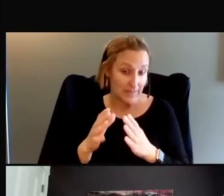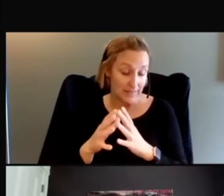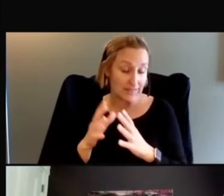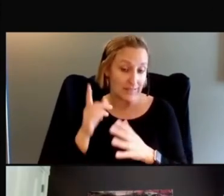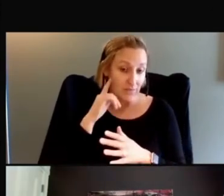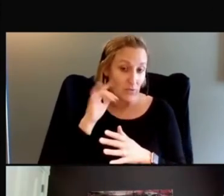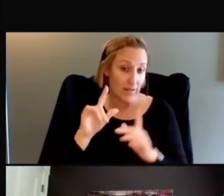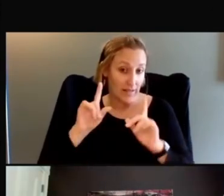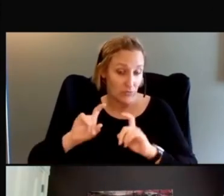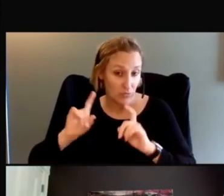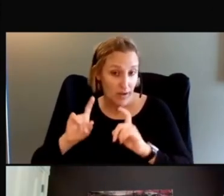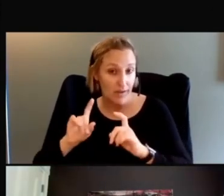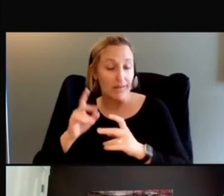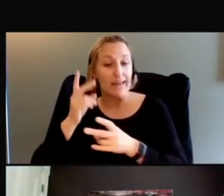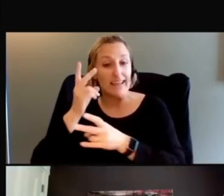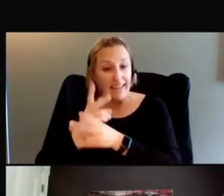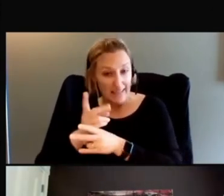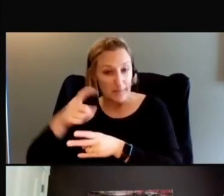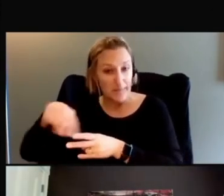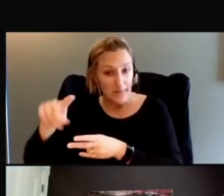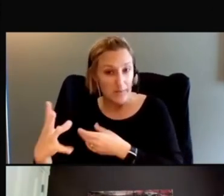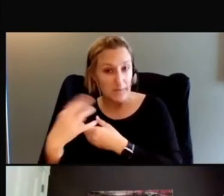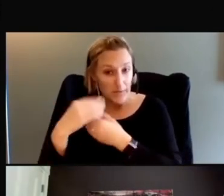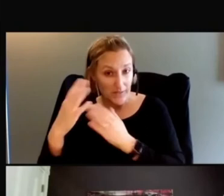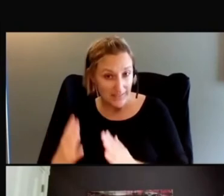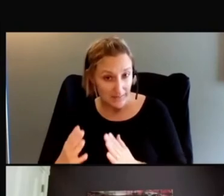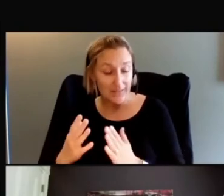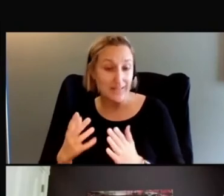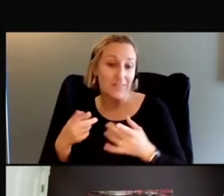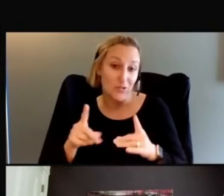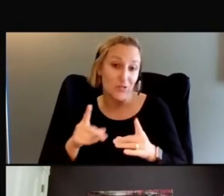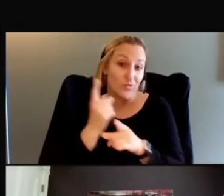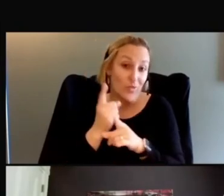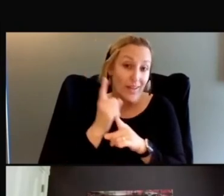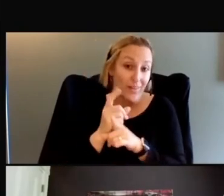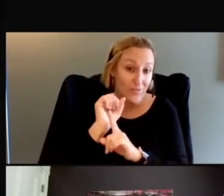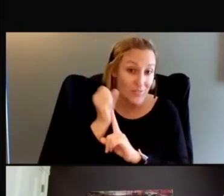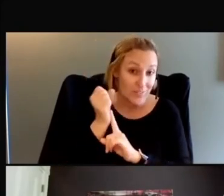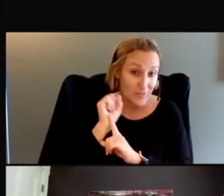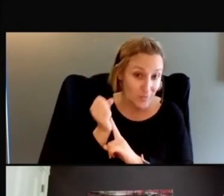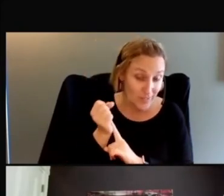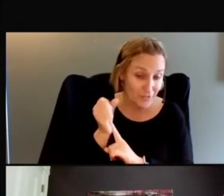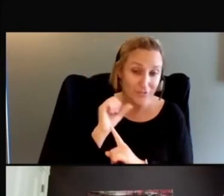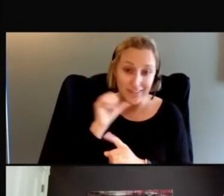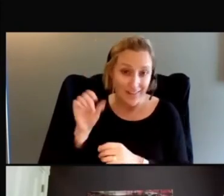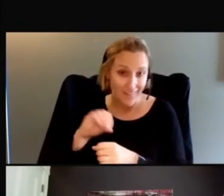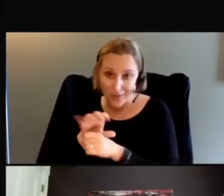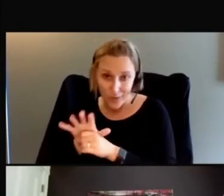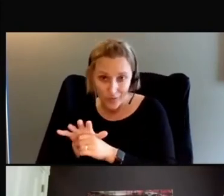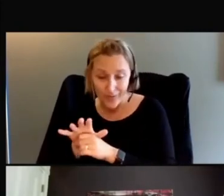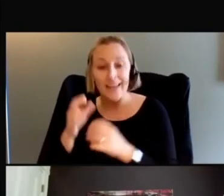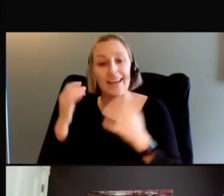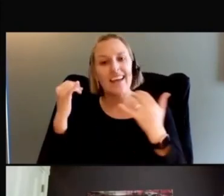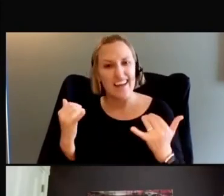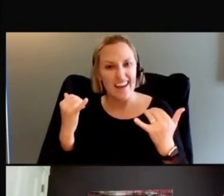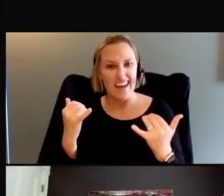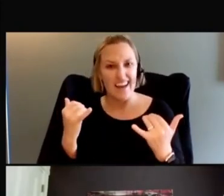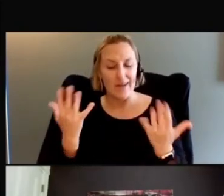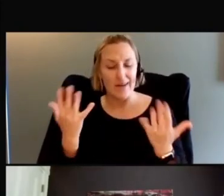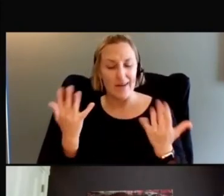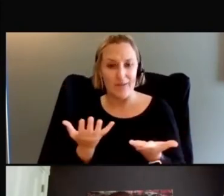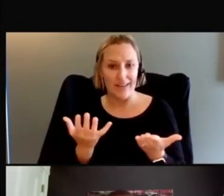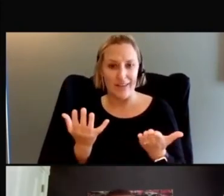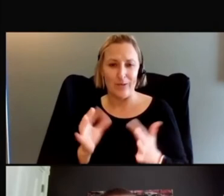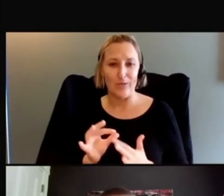participants in clinical trials during normal circumstances, but we find ourselves in the midst of a very